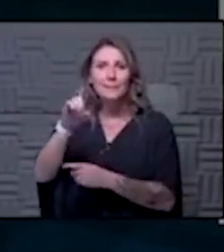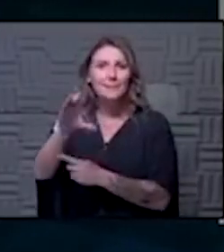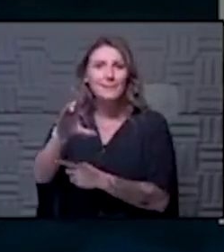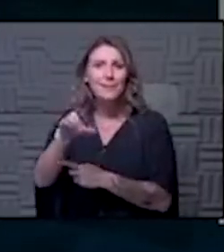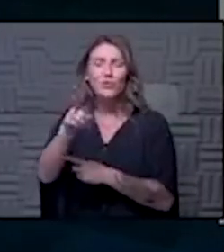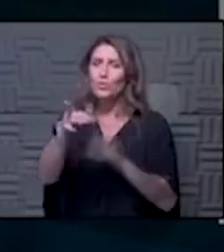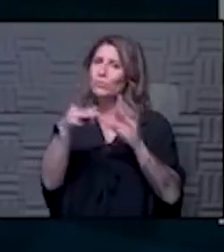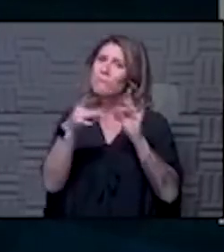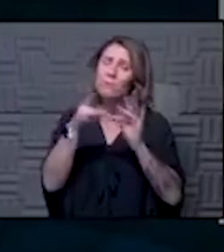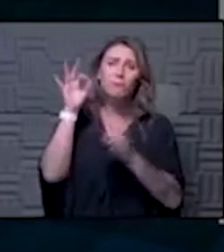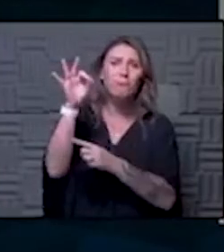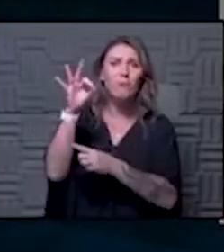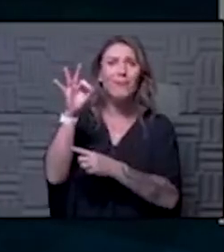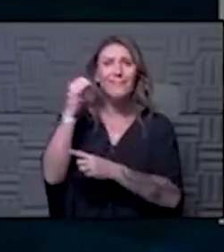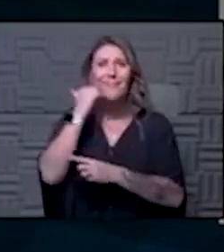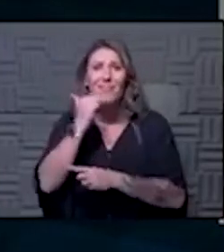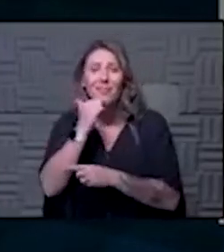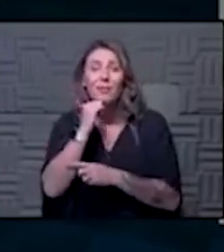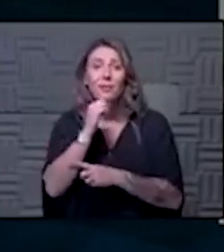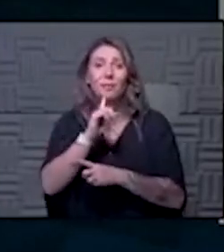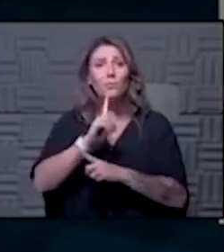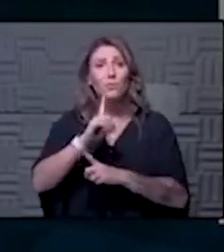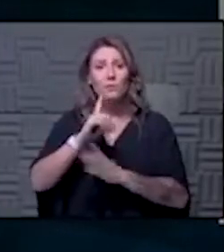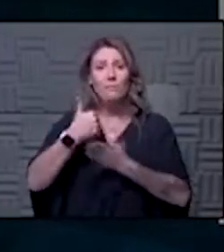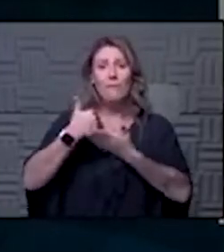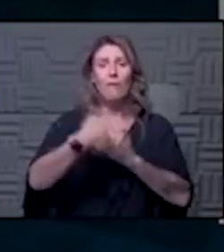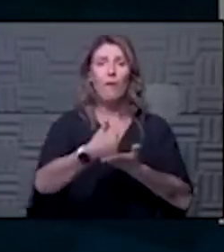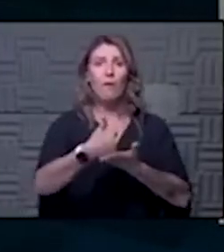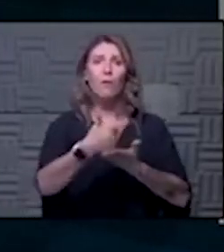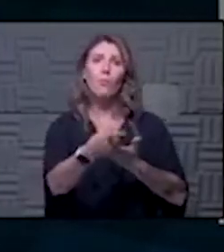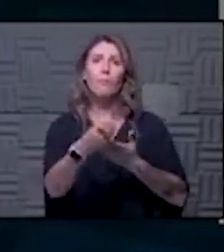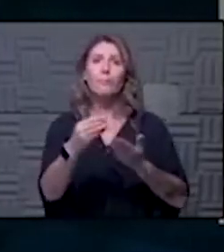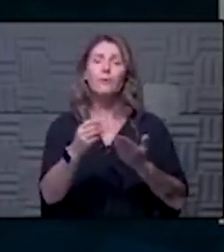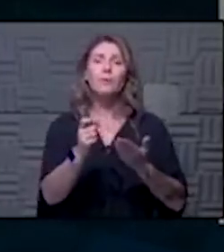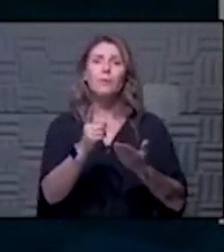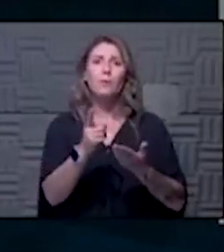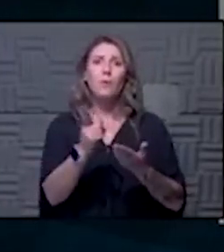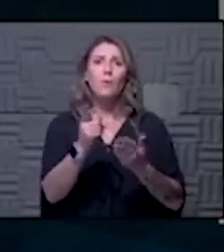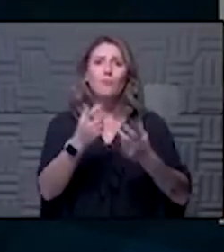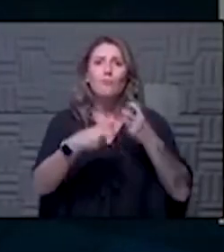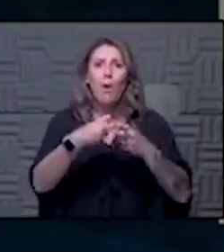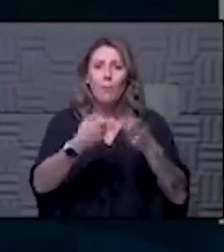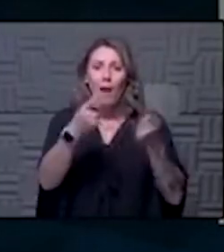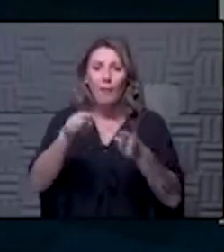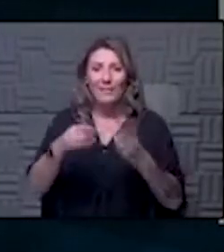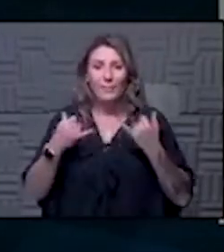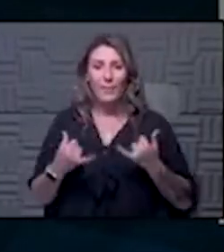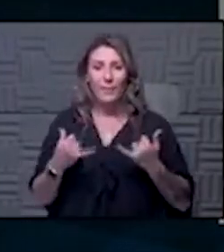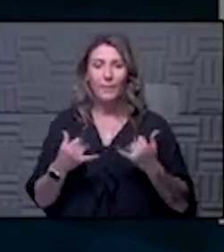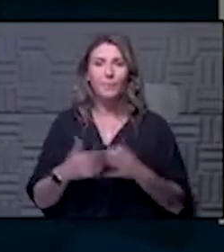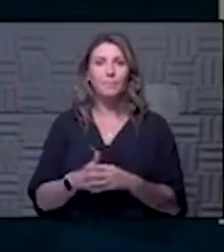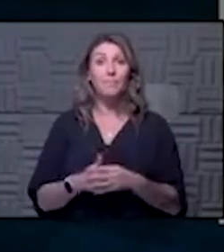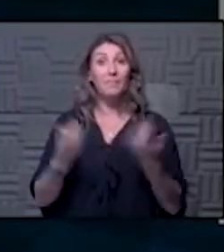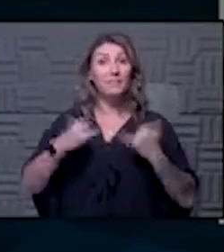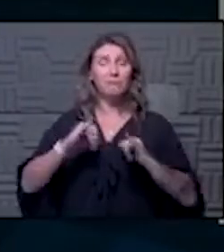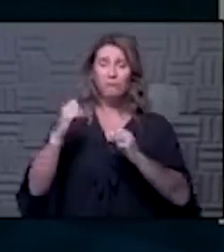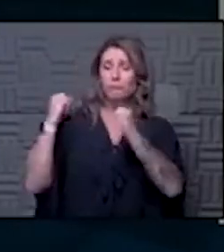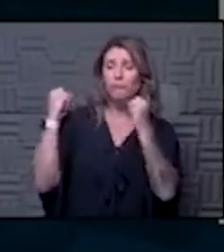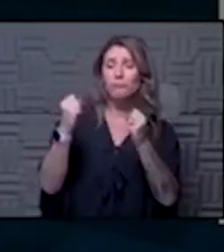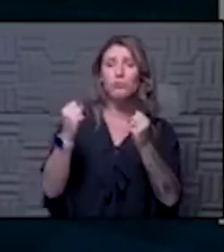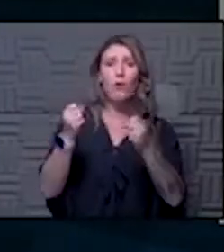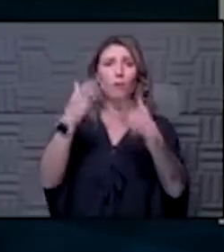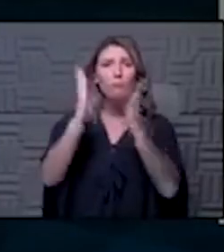all the time it really does help aid the cause and aid aid the problem at hand so we still have very strong providers